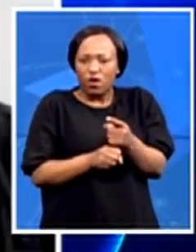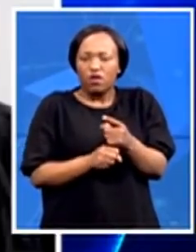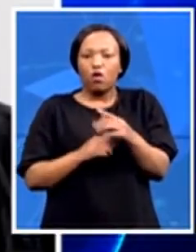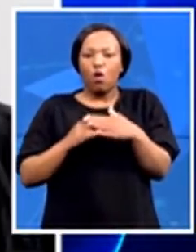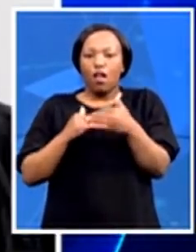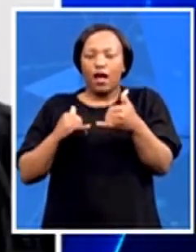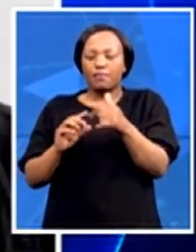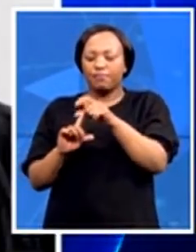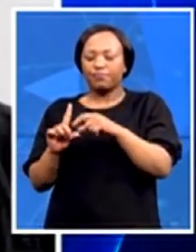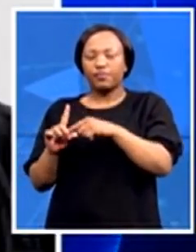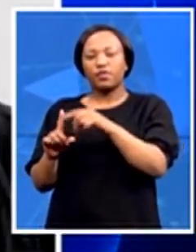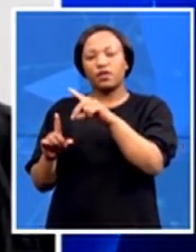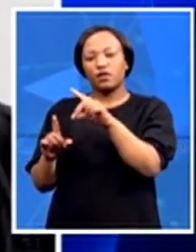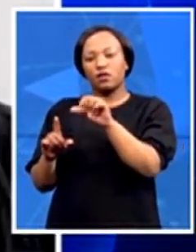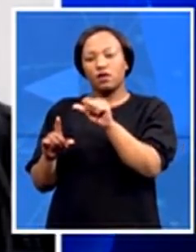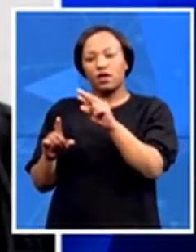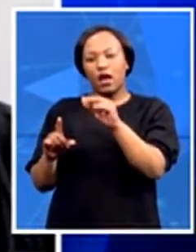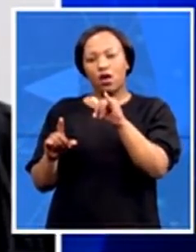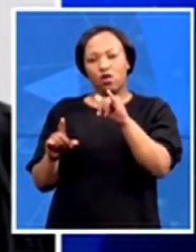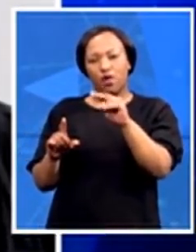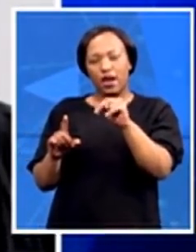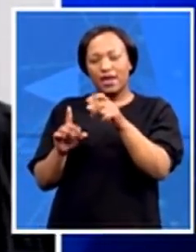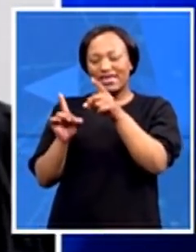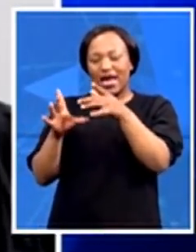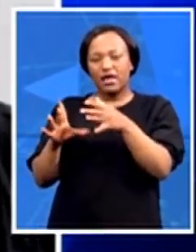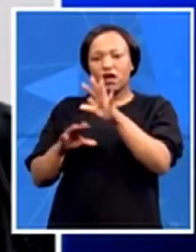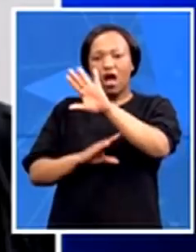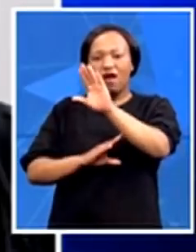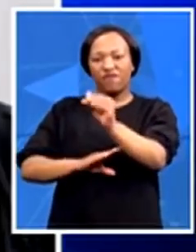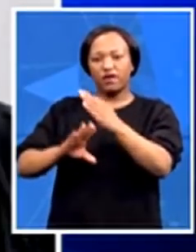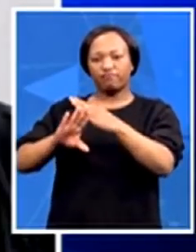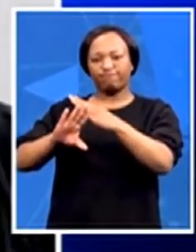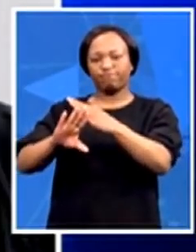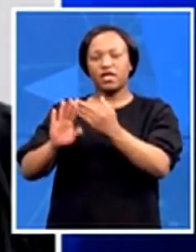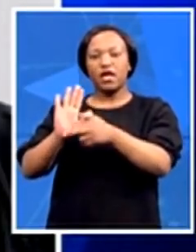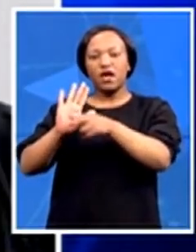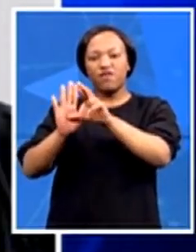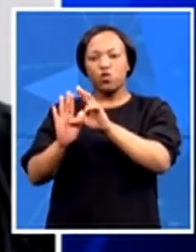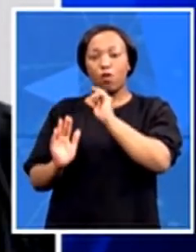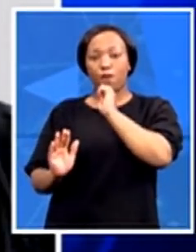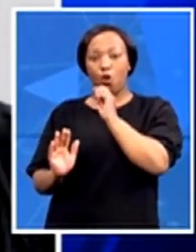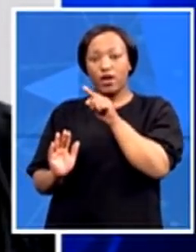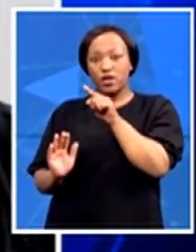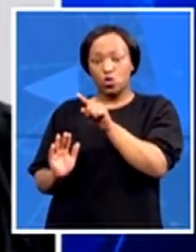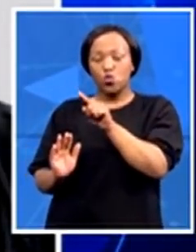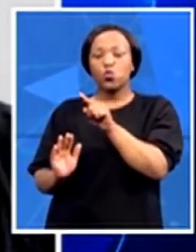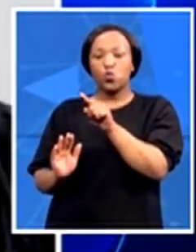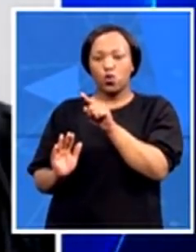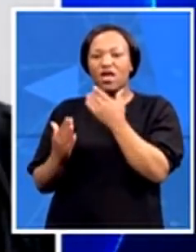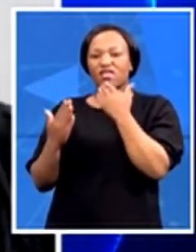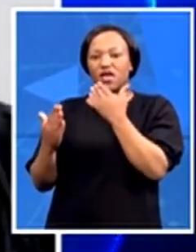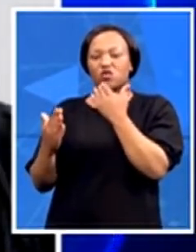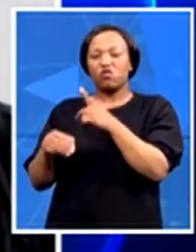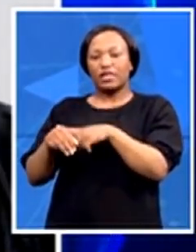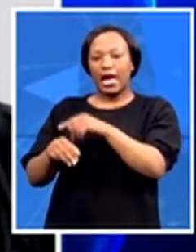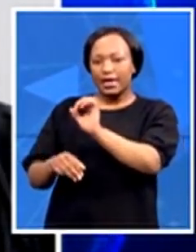at Africa Defence Review. A very good morning to you Darren and thank you so much for making the time. That counter-argument